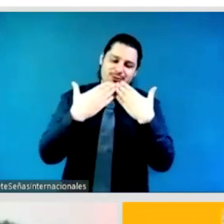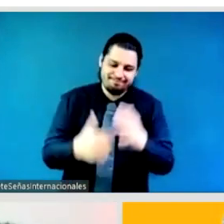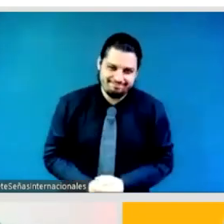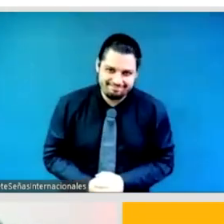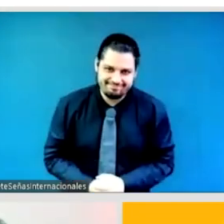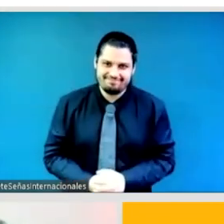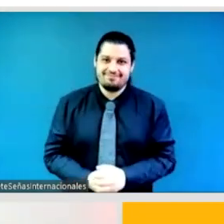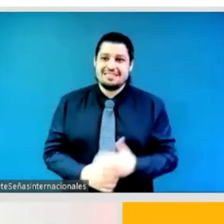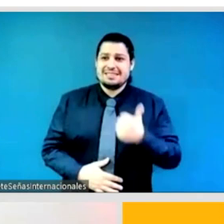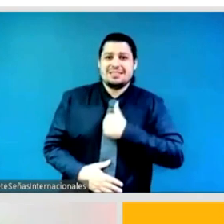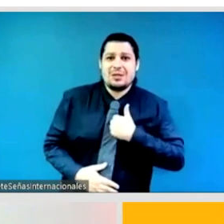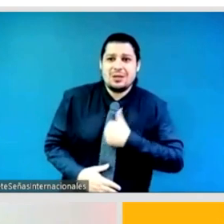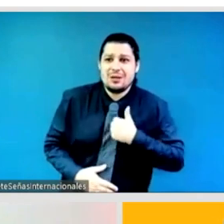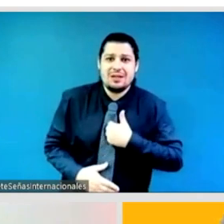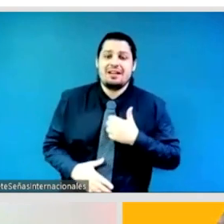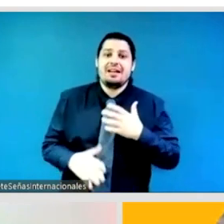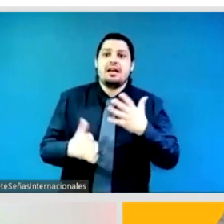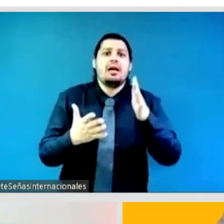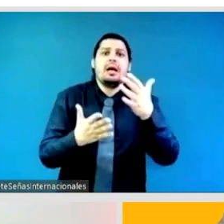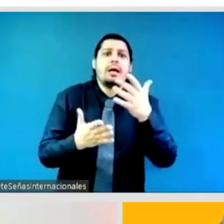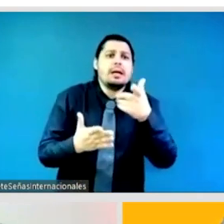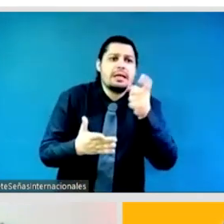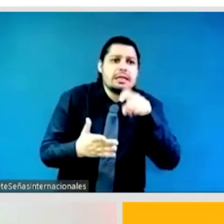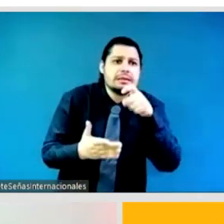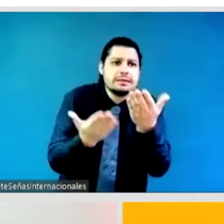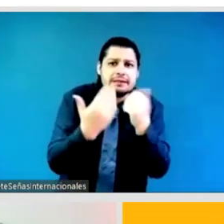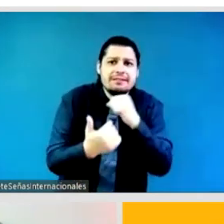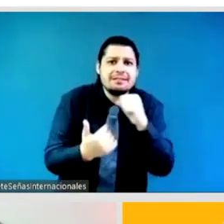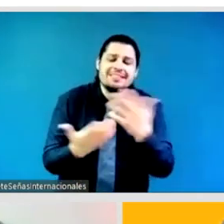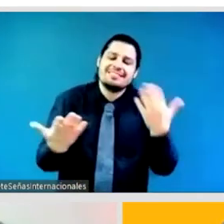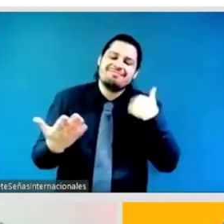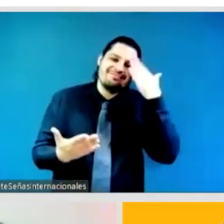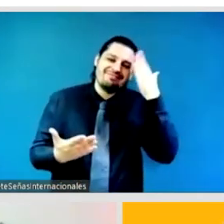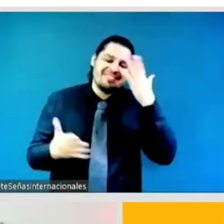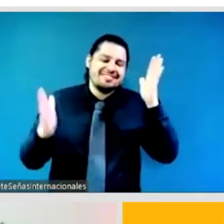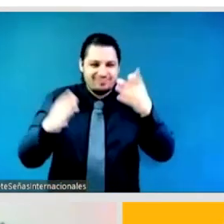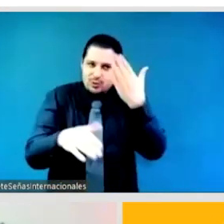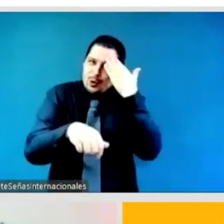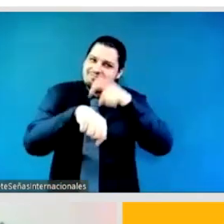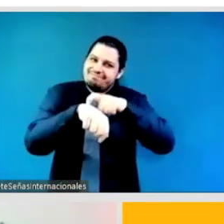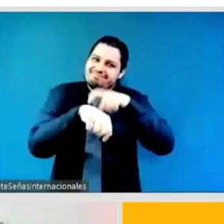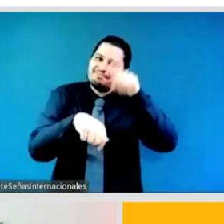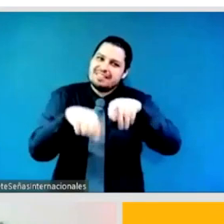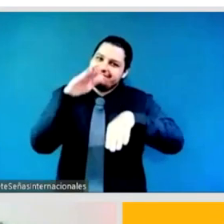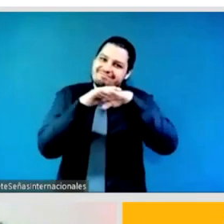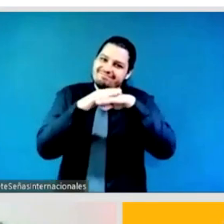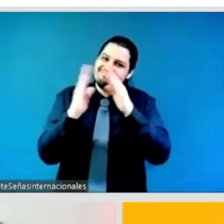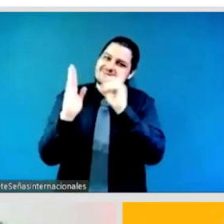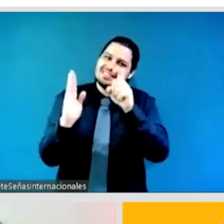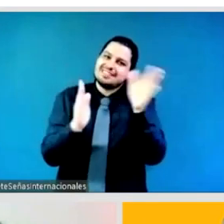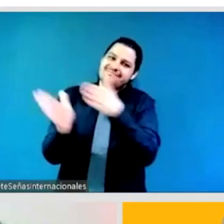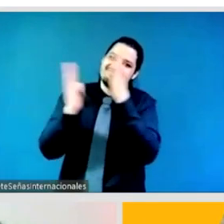Africa, working on Southern Africa. And thank you, Shamiso, for bringing the idea of access,